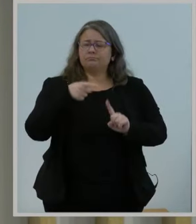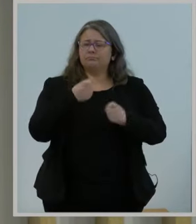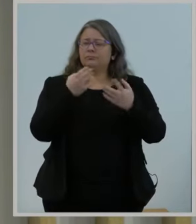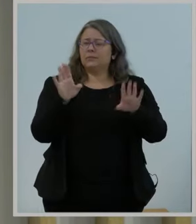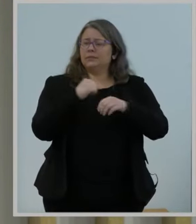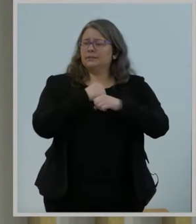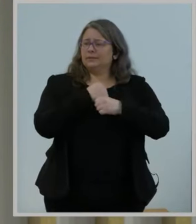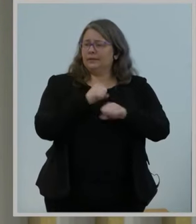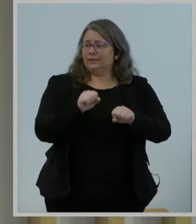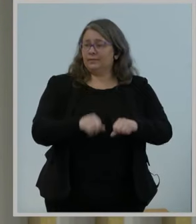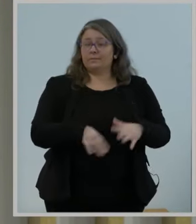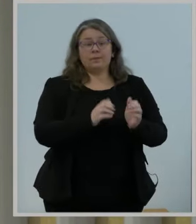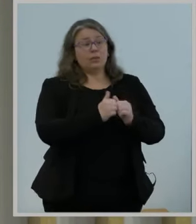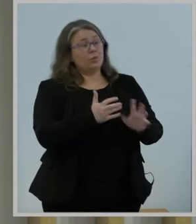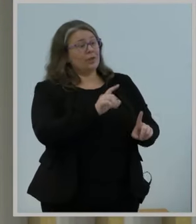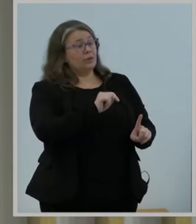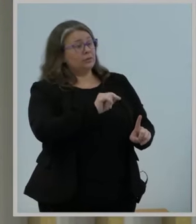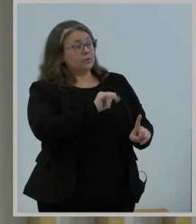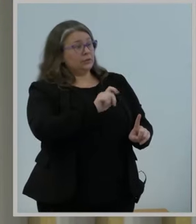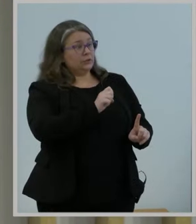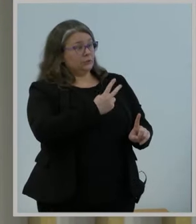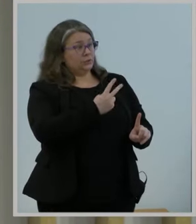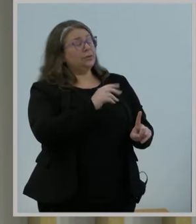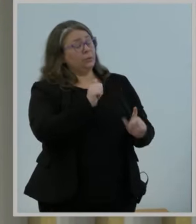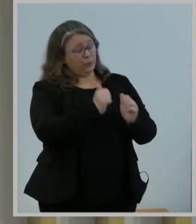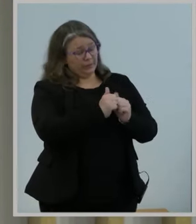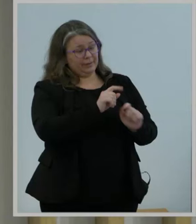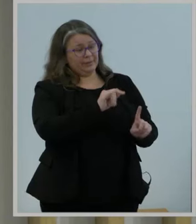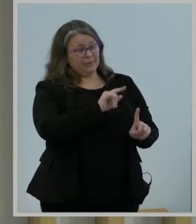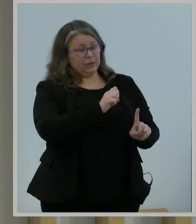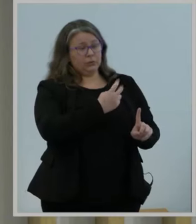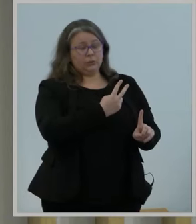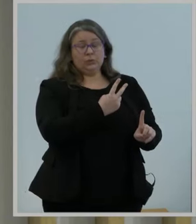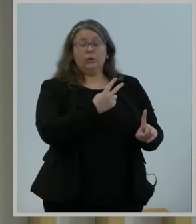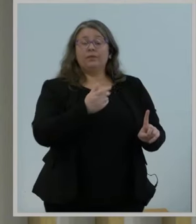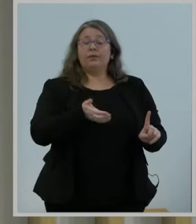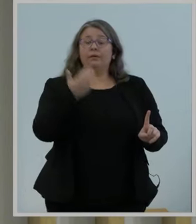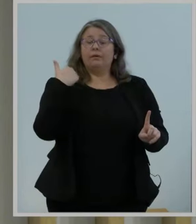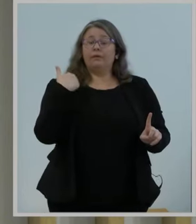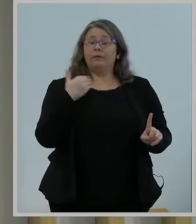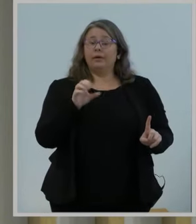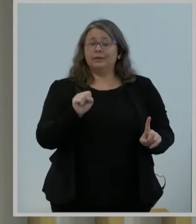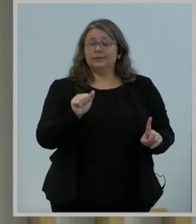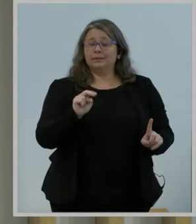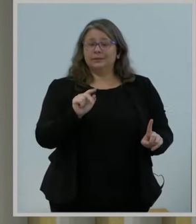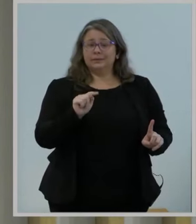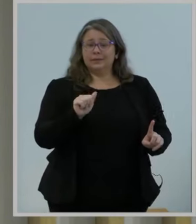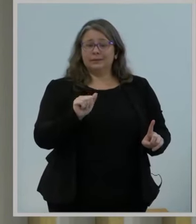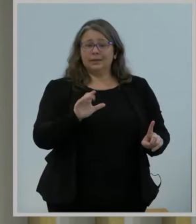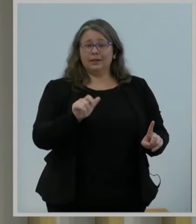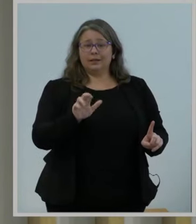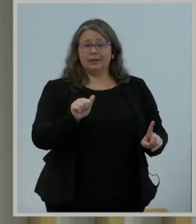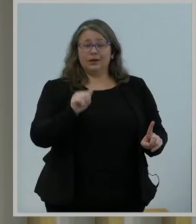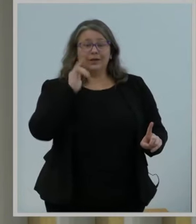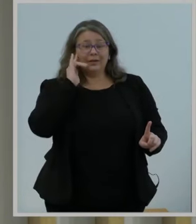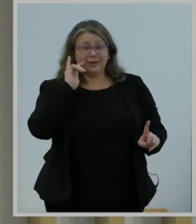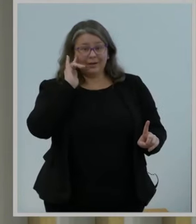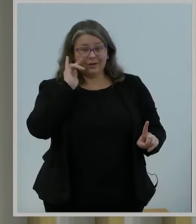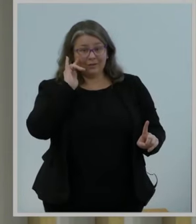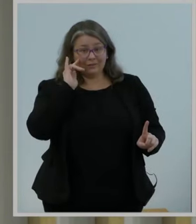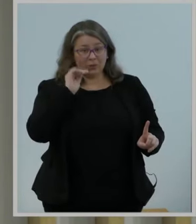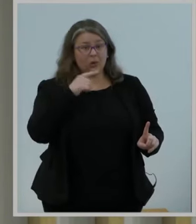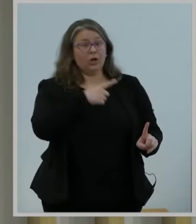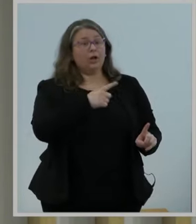authority to intervene when firefighters in Santa Clara, California, had the wireless connectivity on one of their command